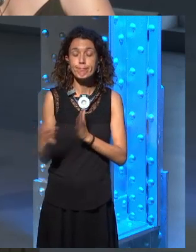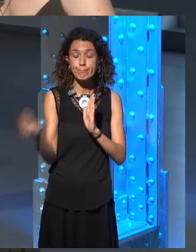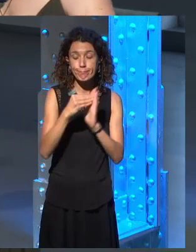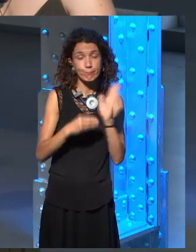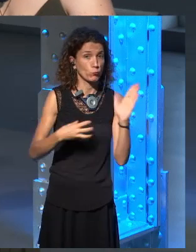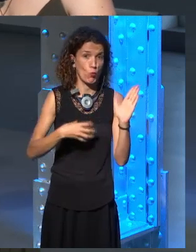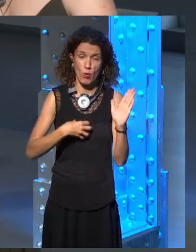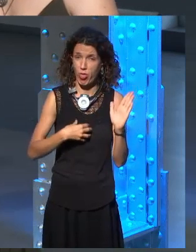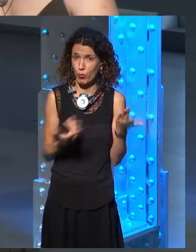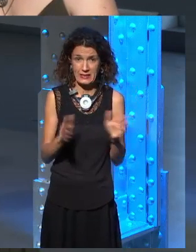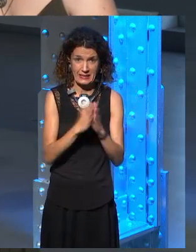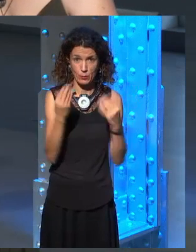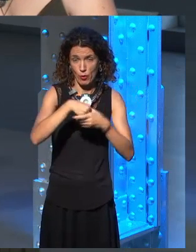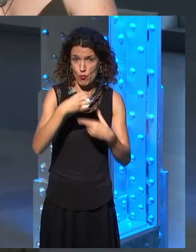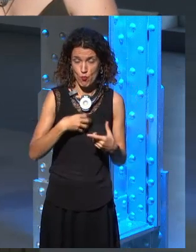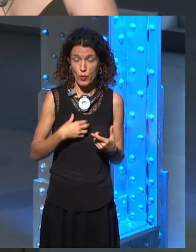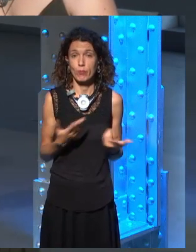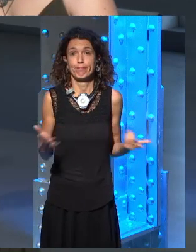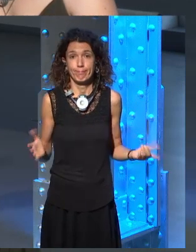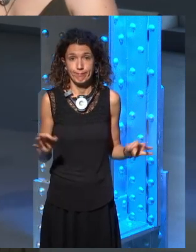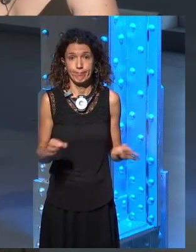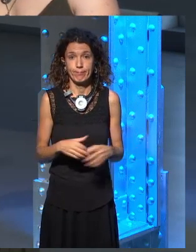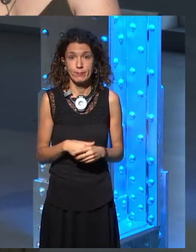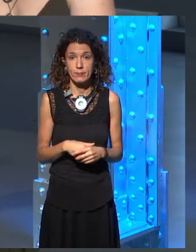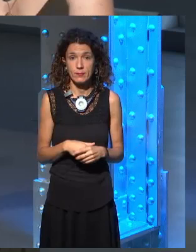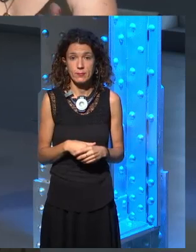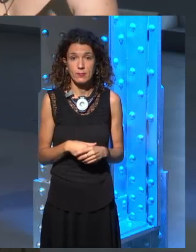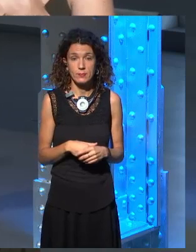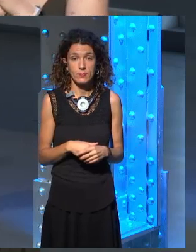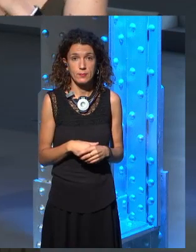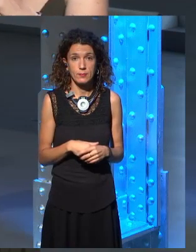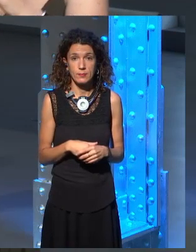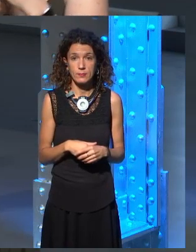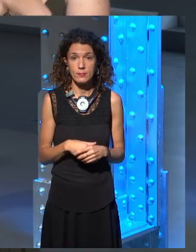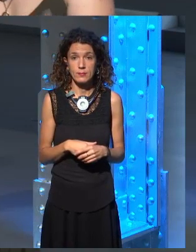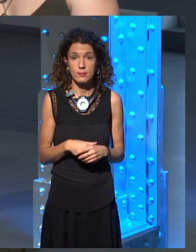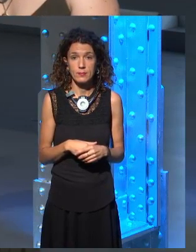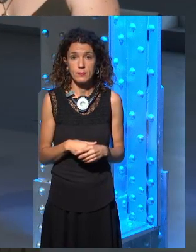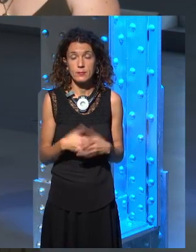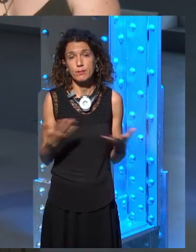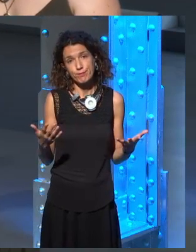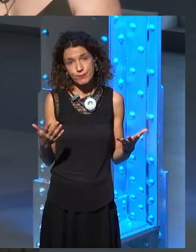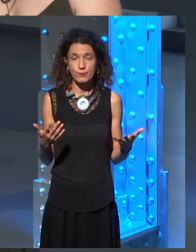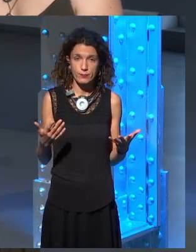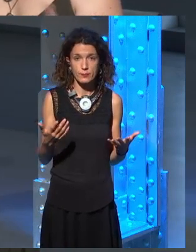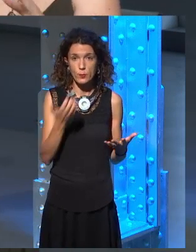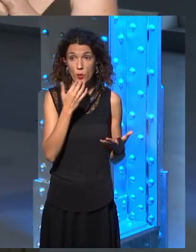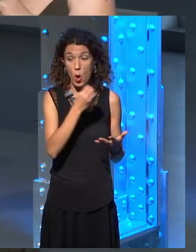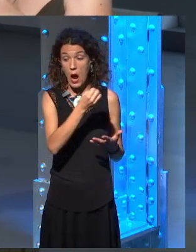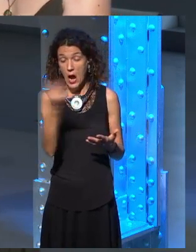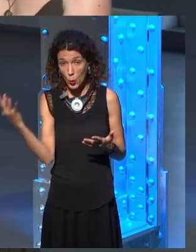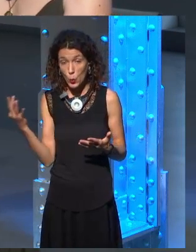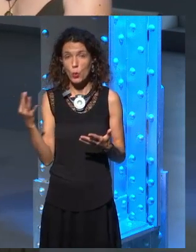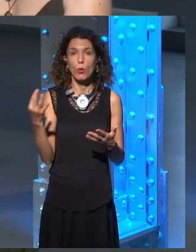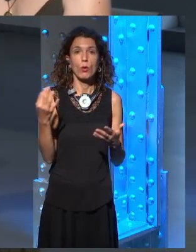And then, of course, he has read some chapters and published or read the whole sort of unedited versions of some of the things that we